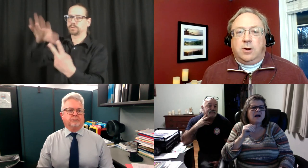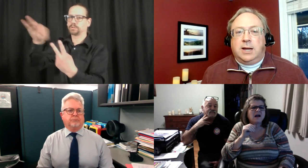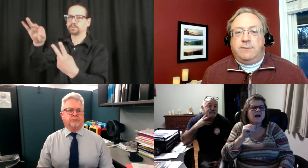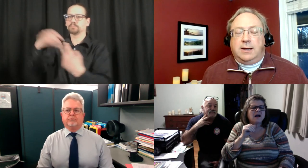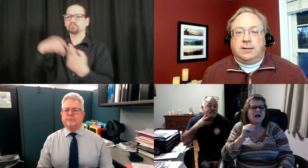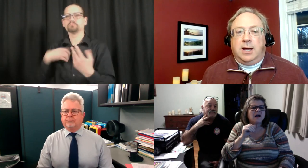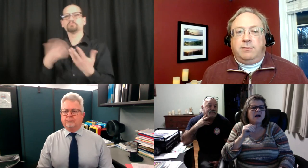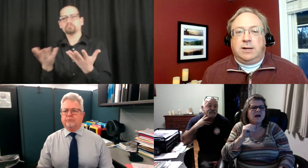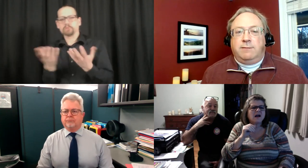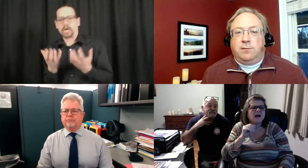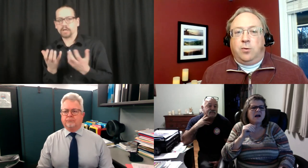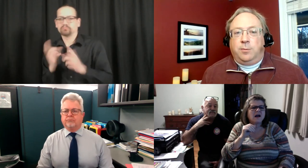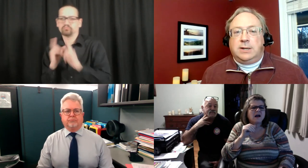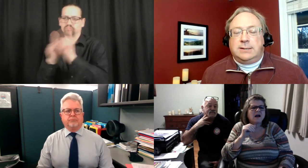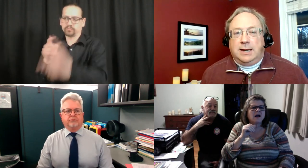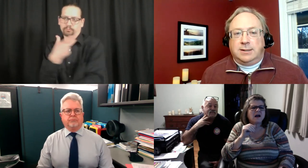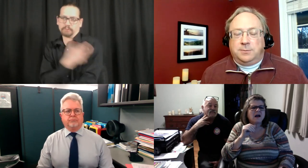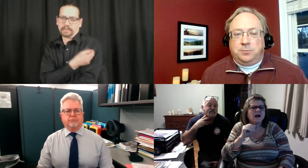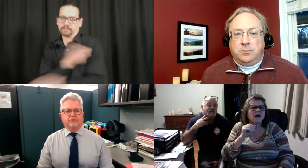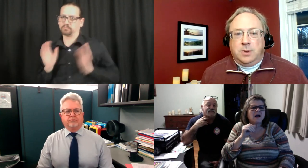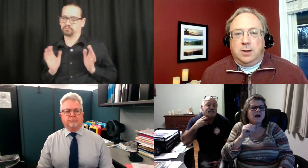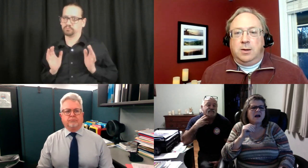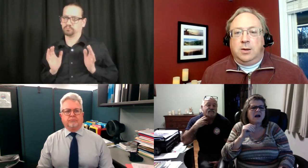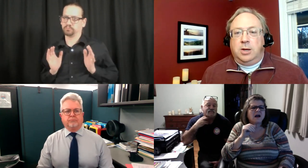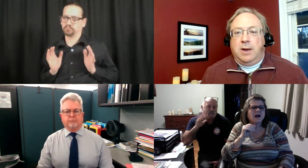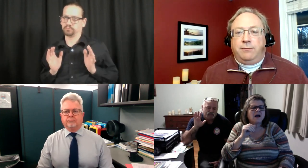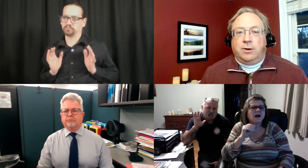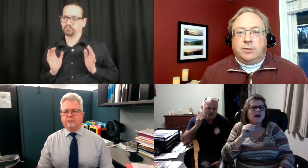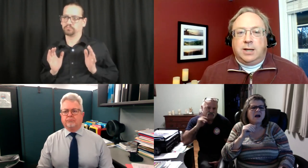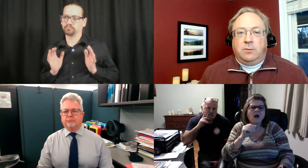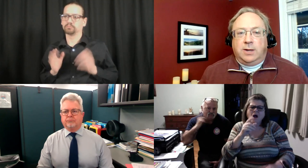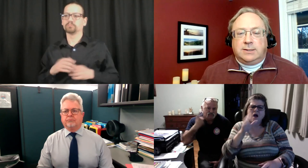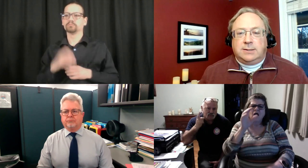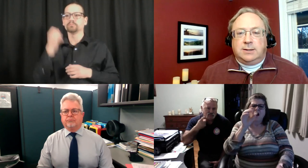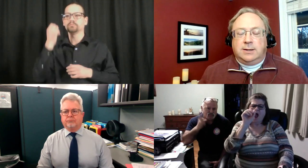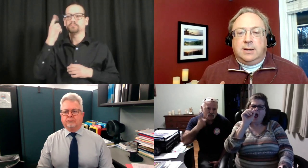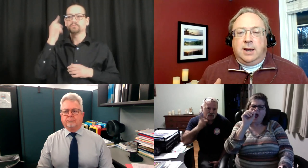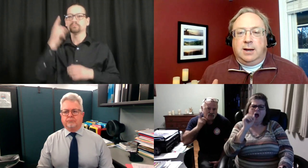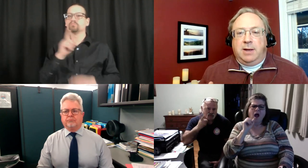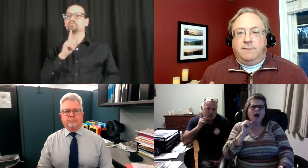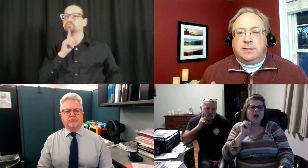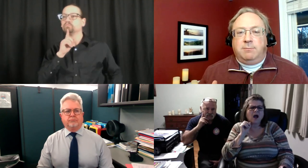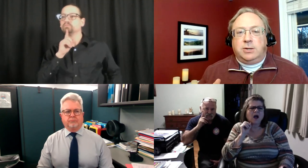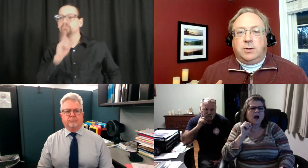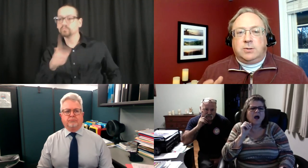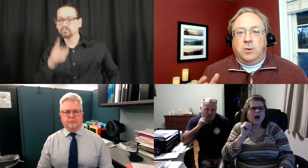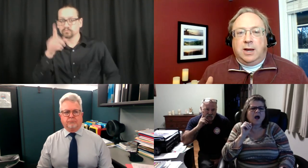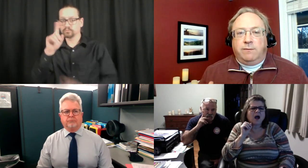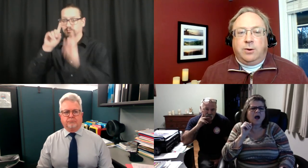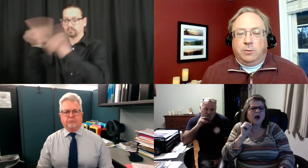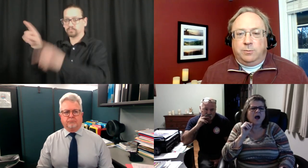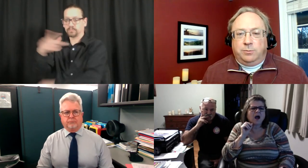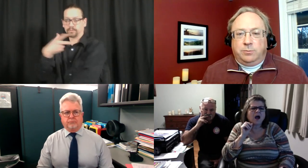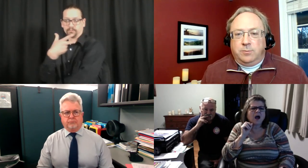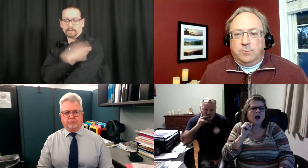In order to get the vaccine, you have to give informed consent. You have to understand the risks and the benefits and make sure it's